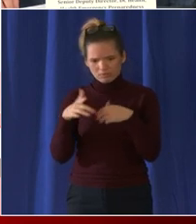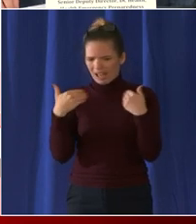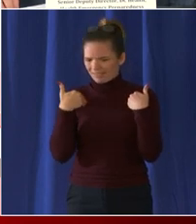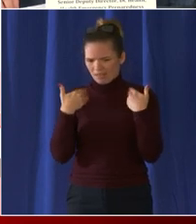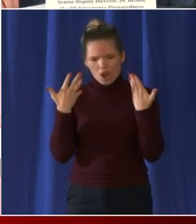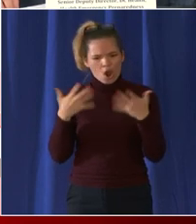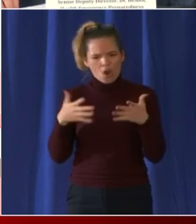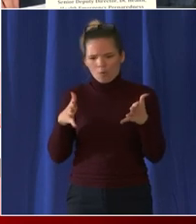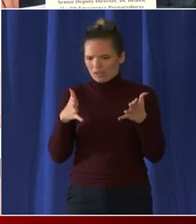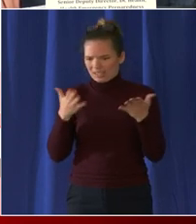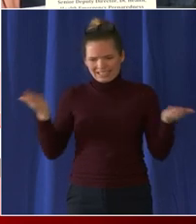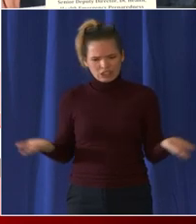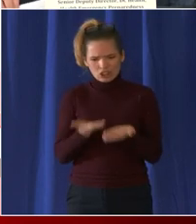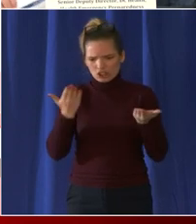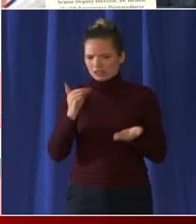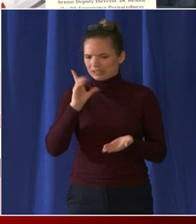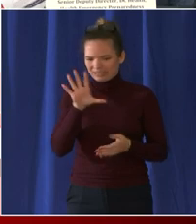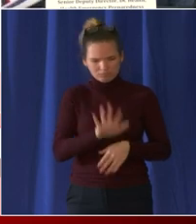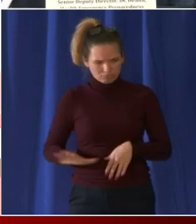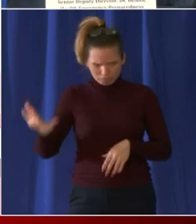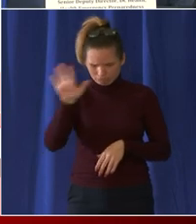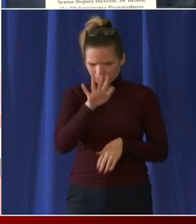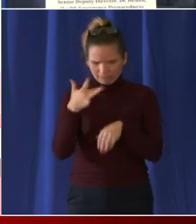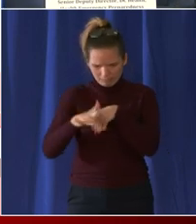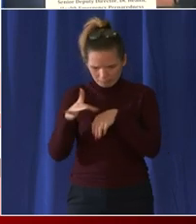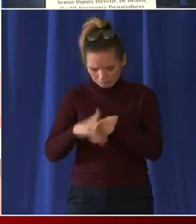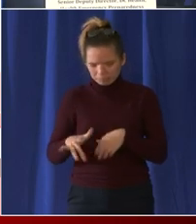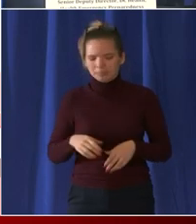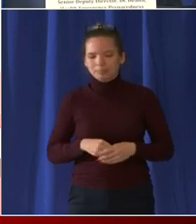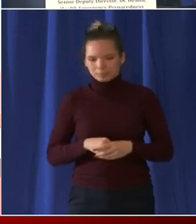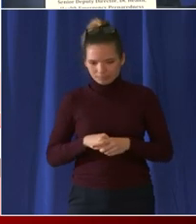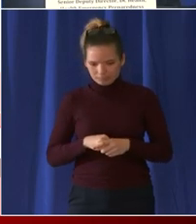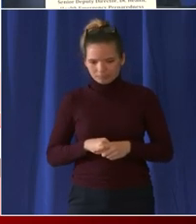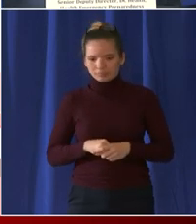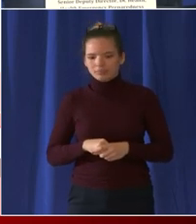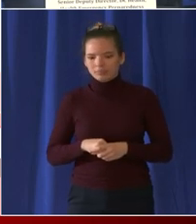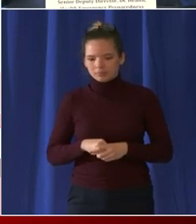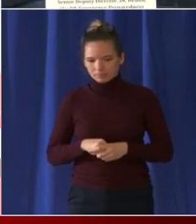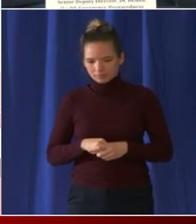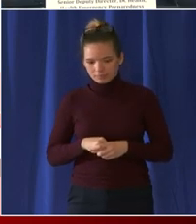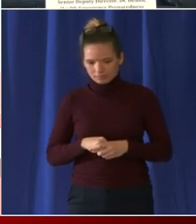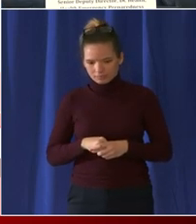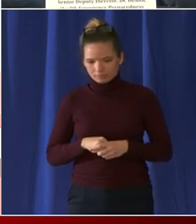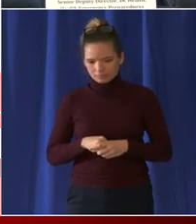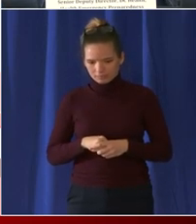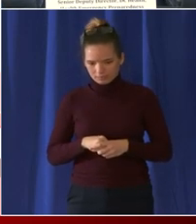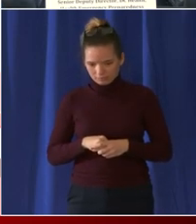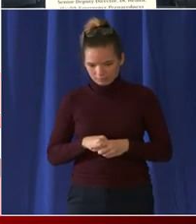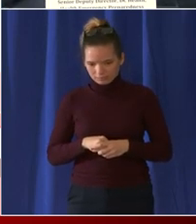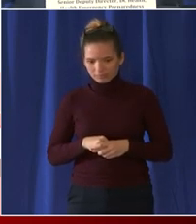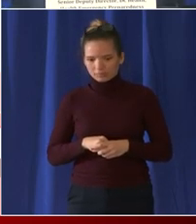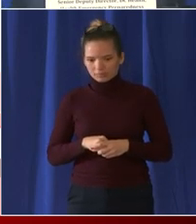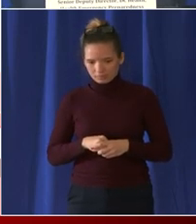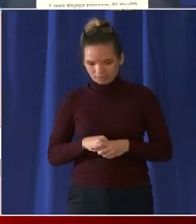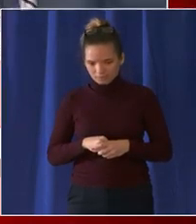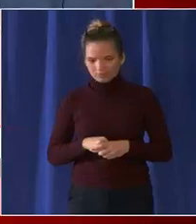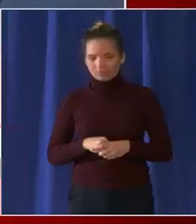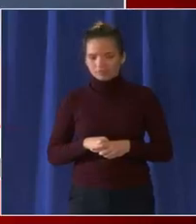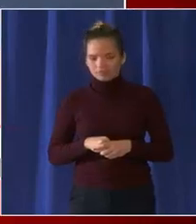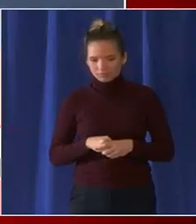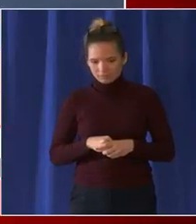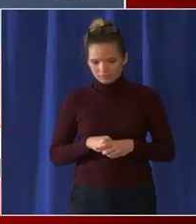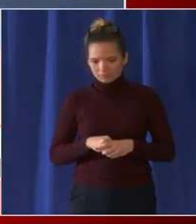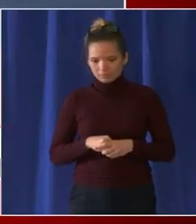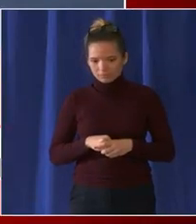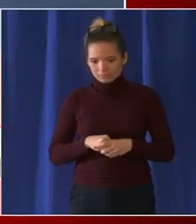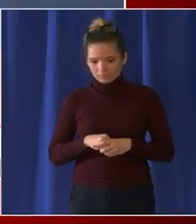can find all of that at vaccinate.dc.gov and talking about if we could just pause for a moment about boosters